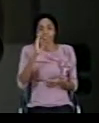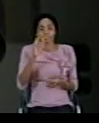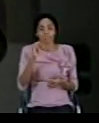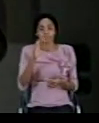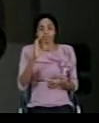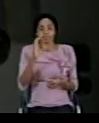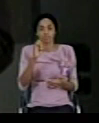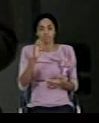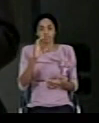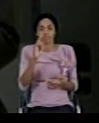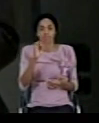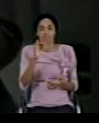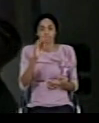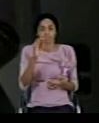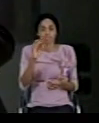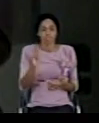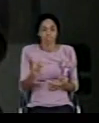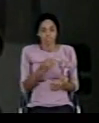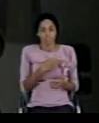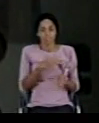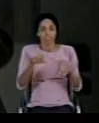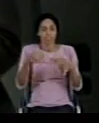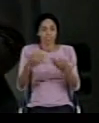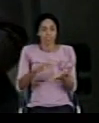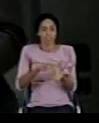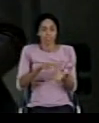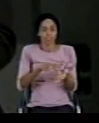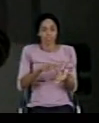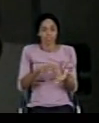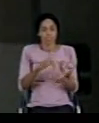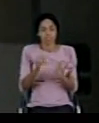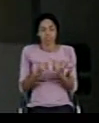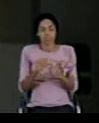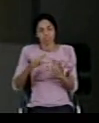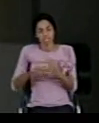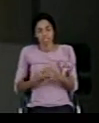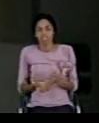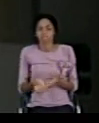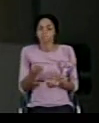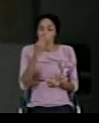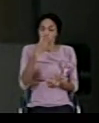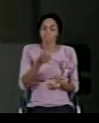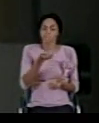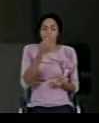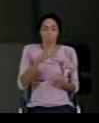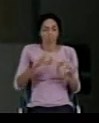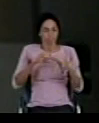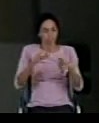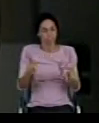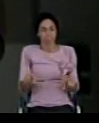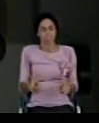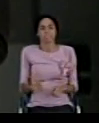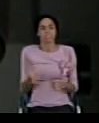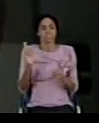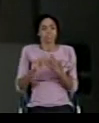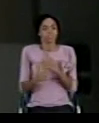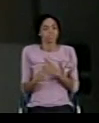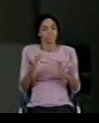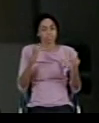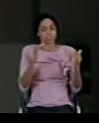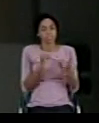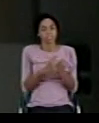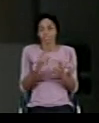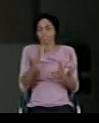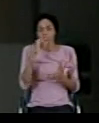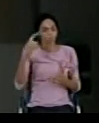And they placed me on some drugs, which I started taking. And it continued to the extent that I could not